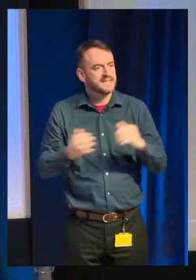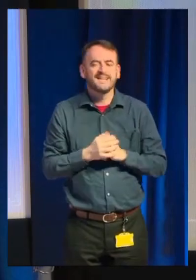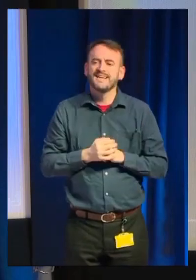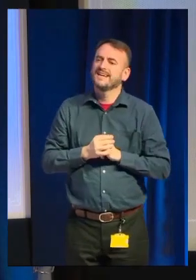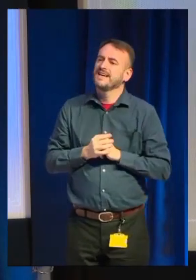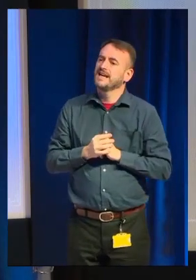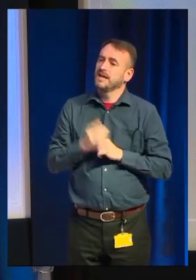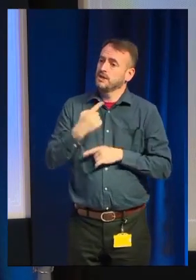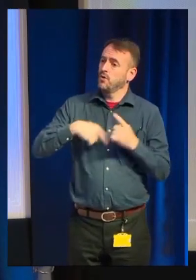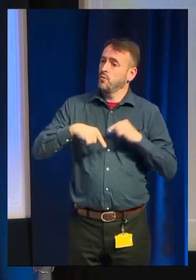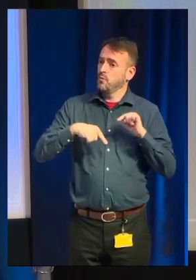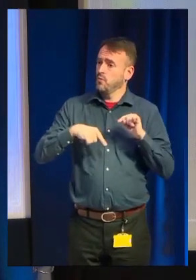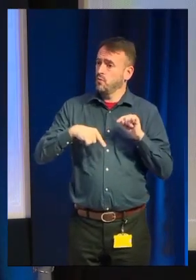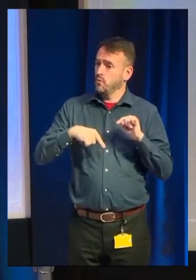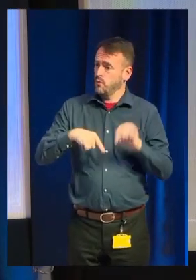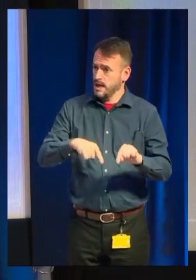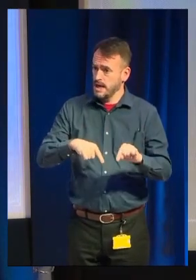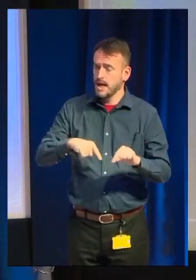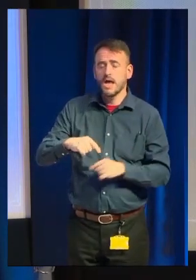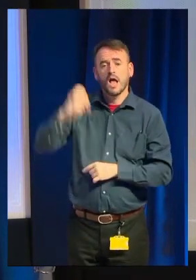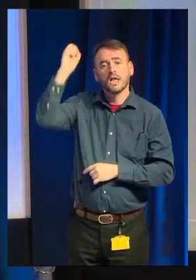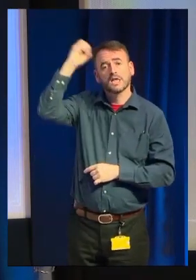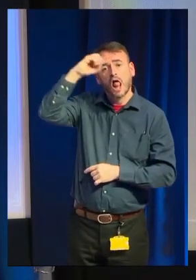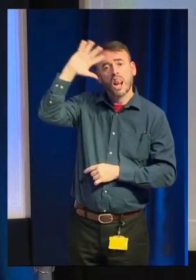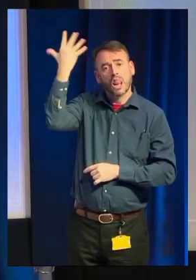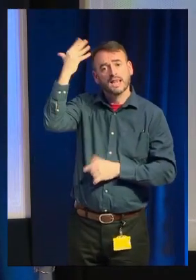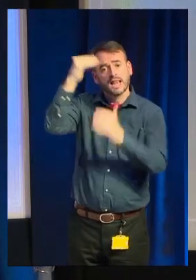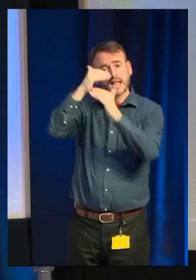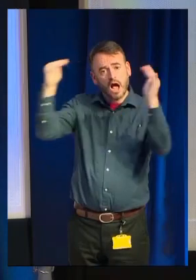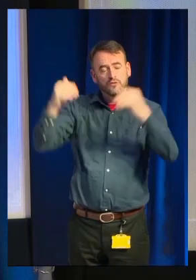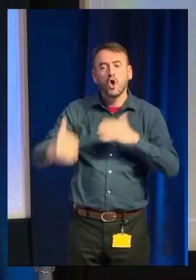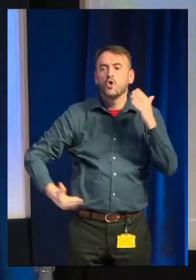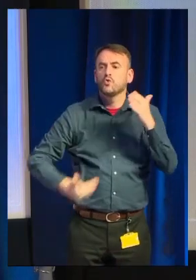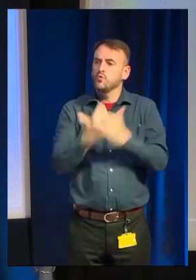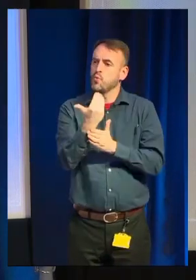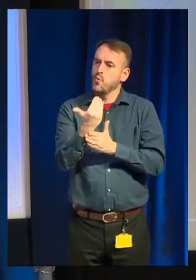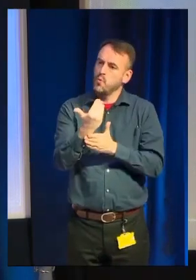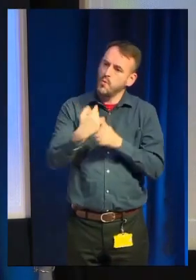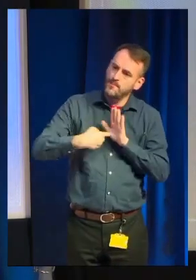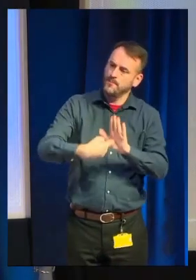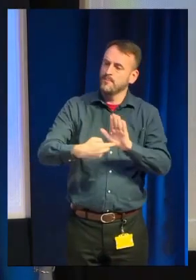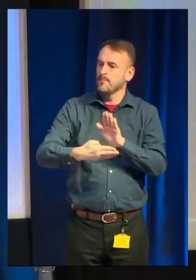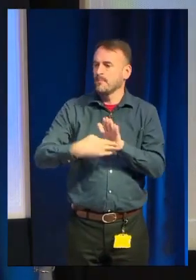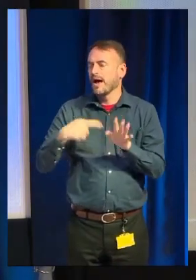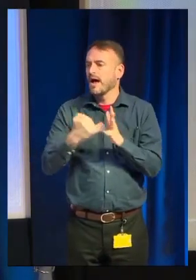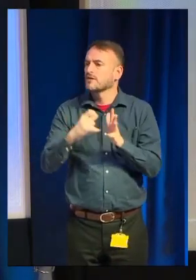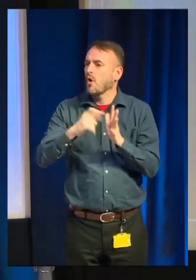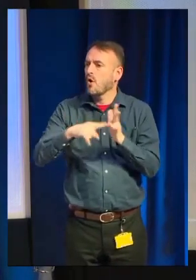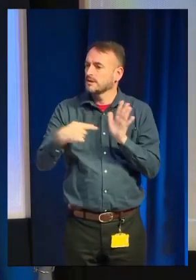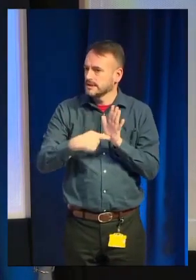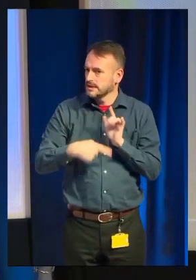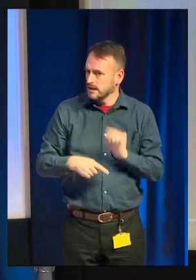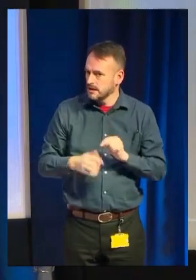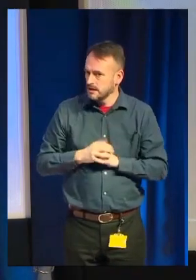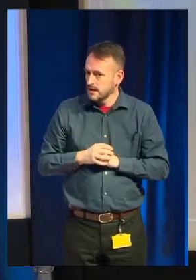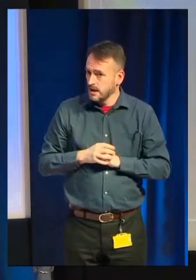mascot into sunless skies next week. Exclusive news. And in the game, you have